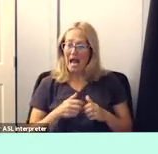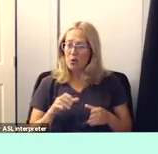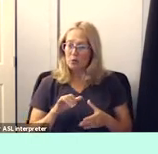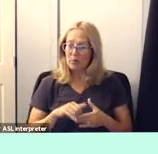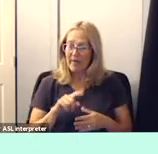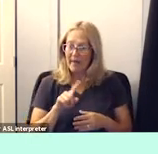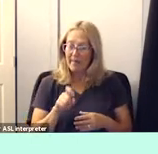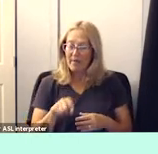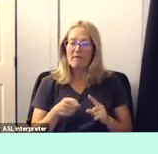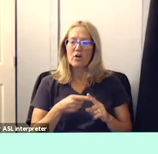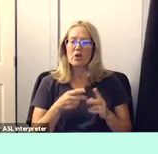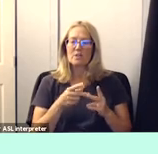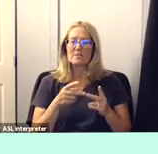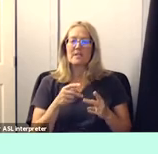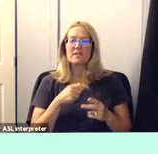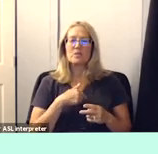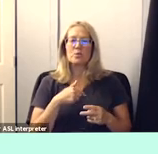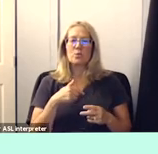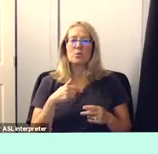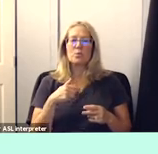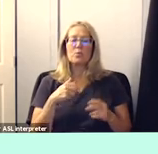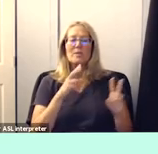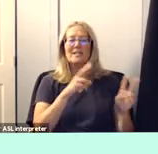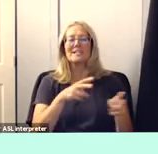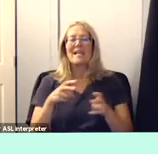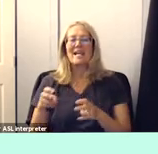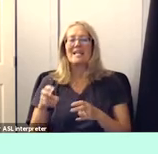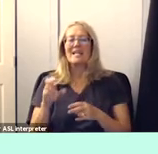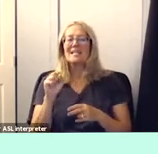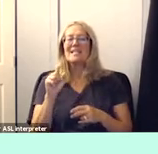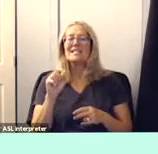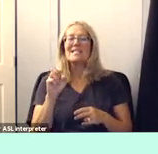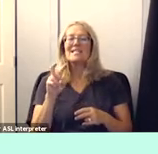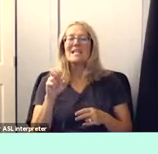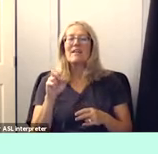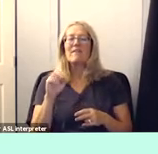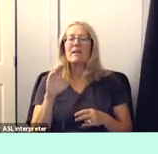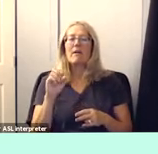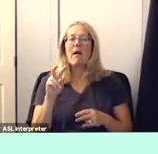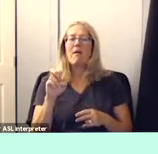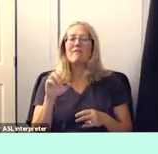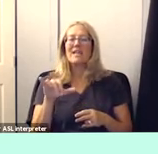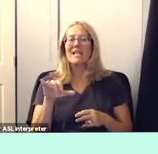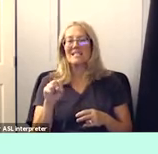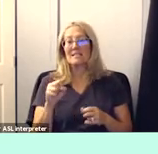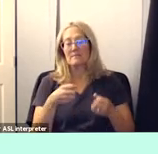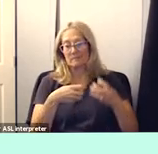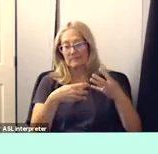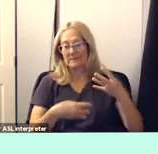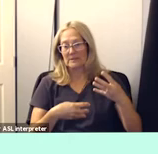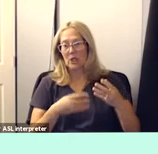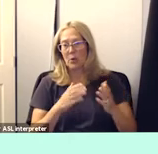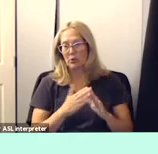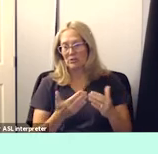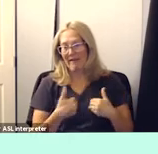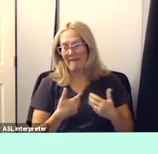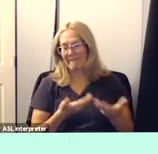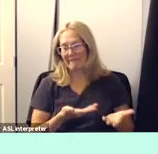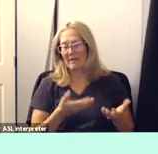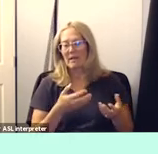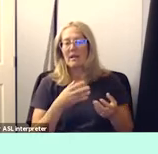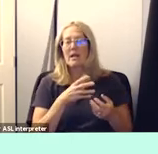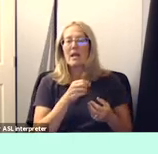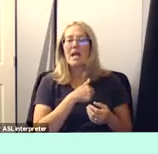we take a page out of stephen covey's uh one of his many books um and